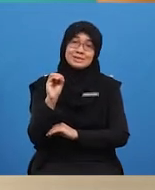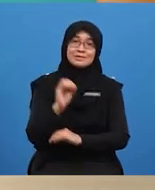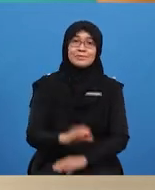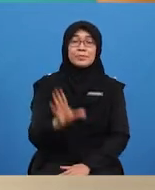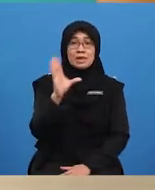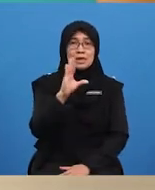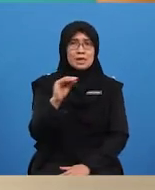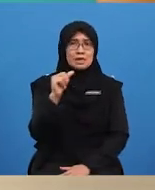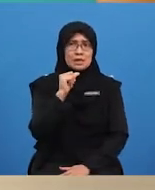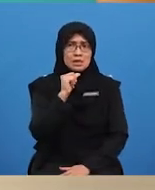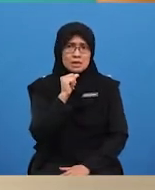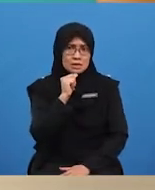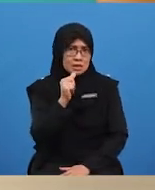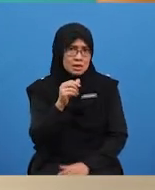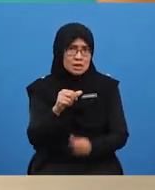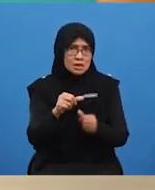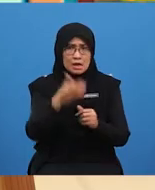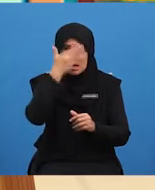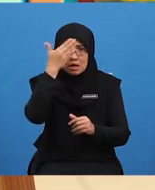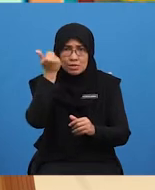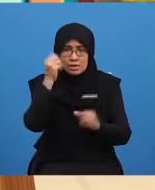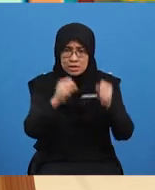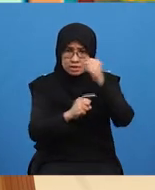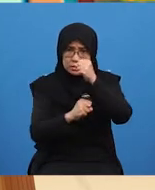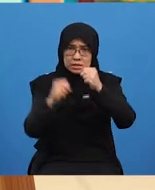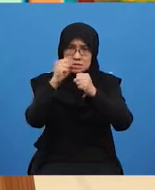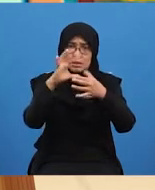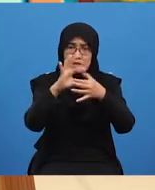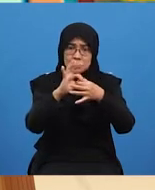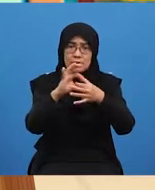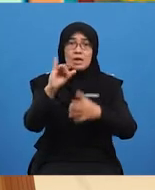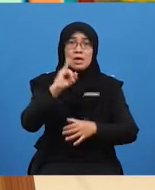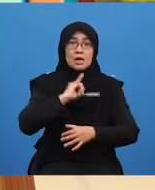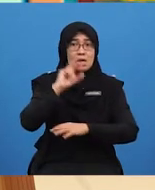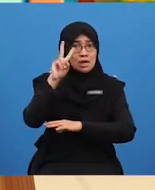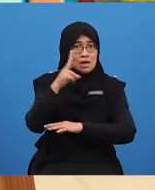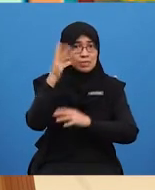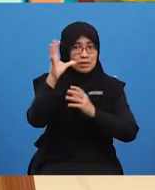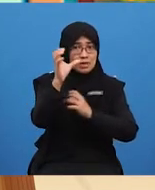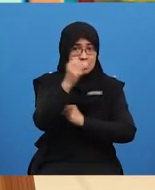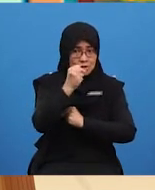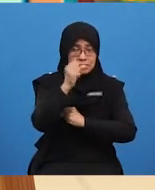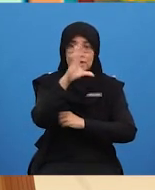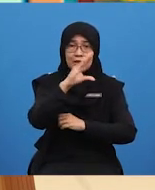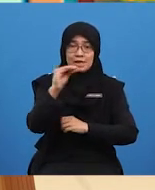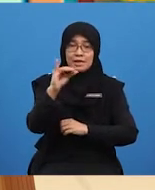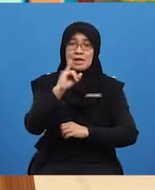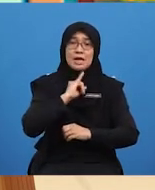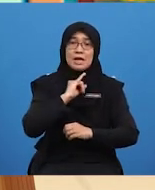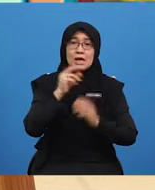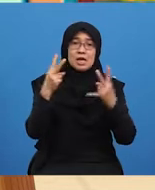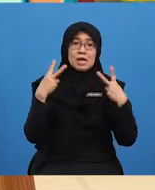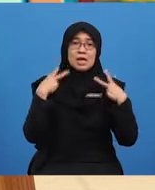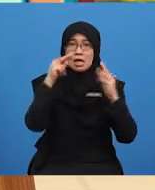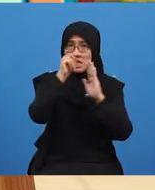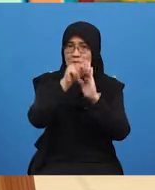19, 20. And not to forget the structure of I've got